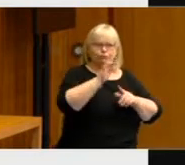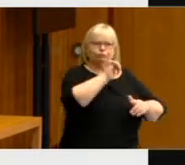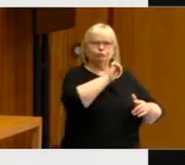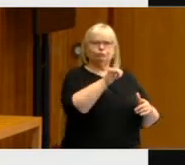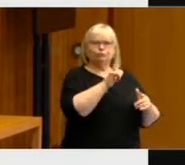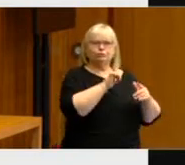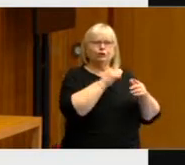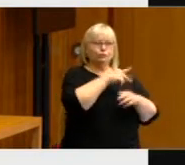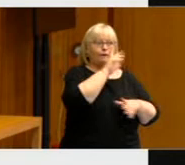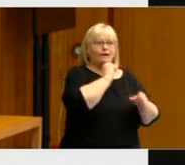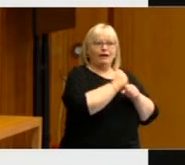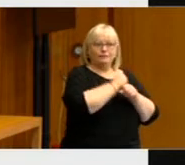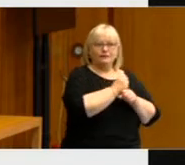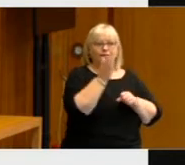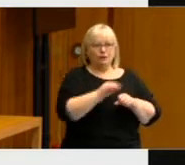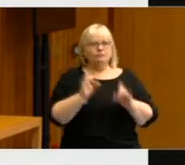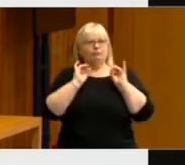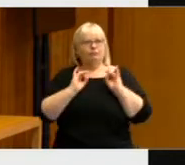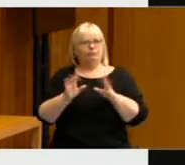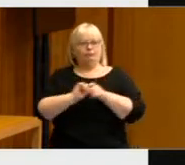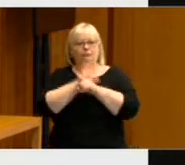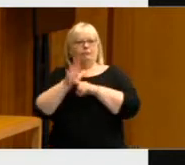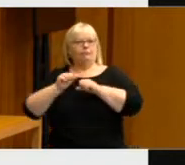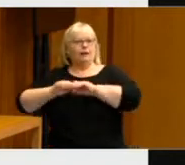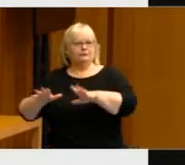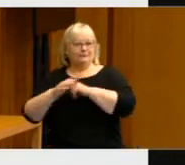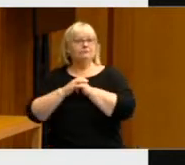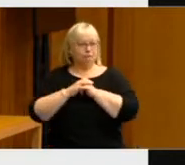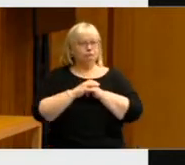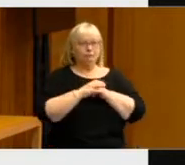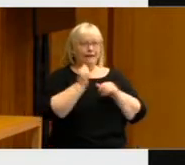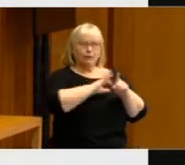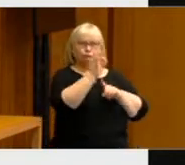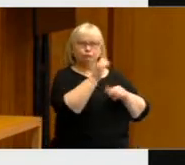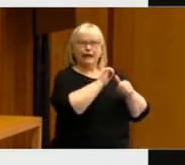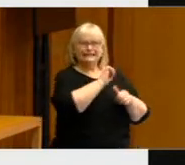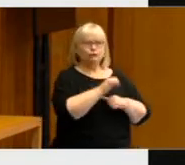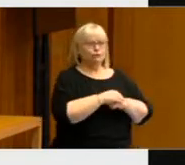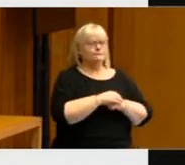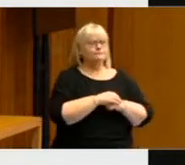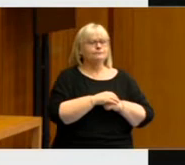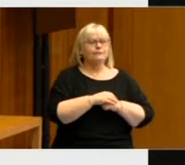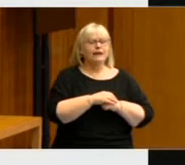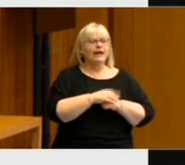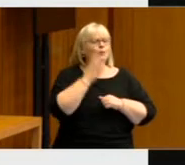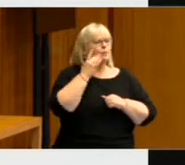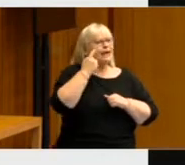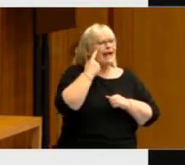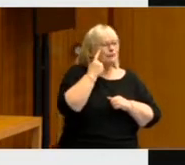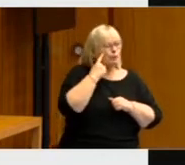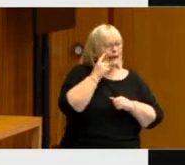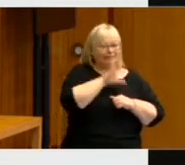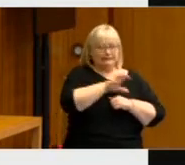towards government since the beginning of the pandemic. And differentiating the data by